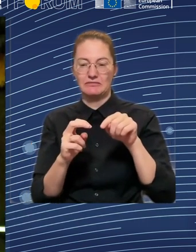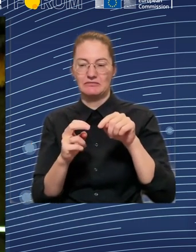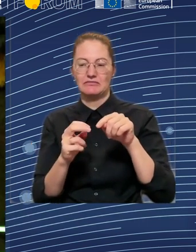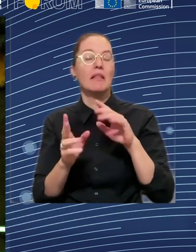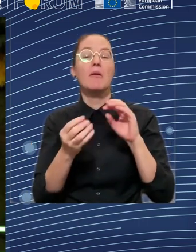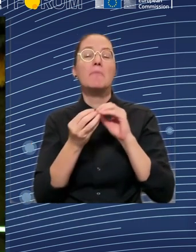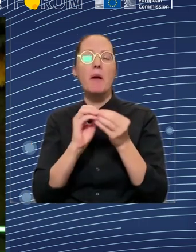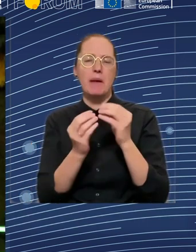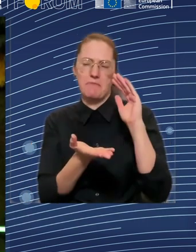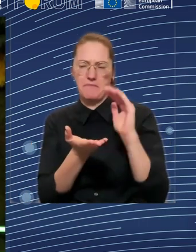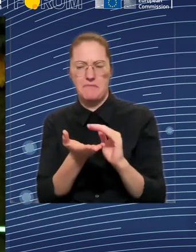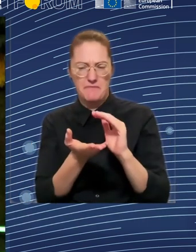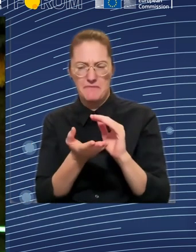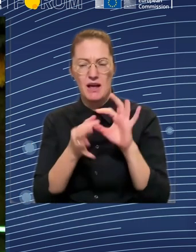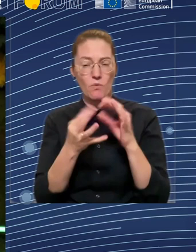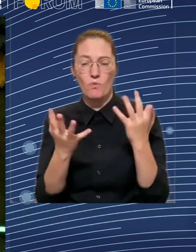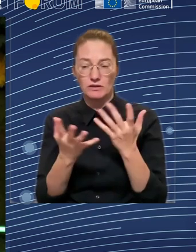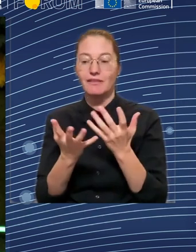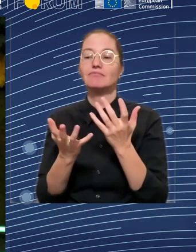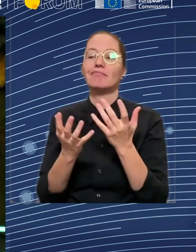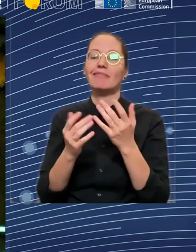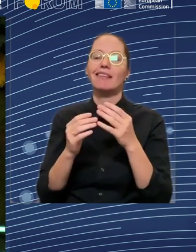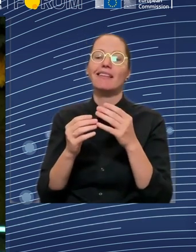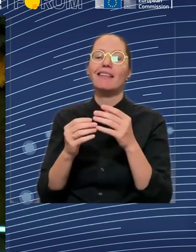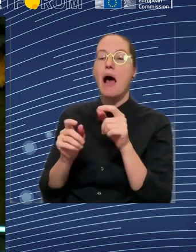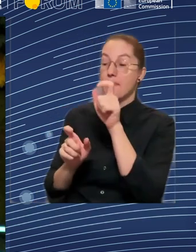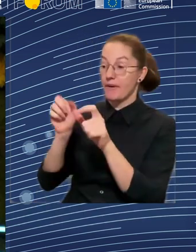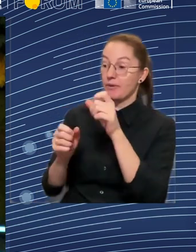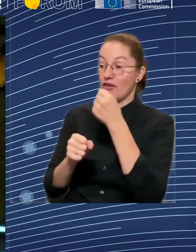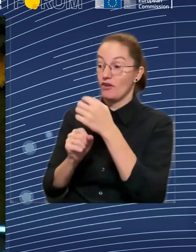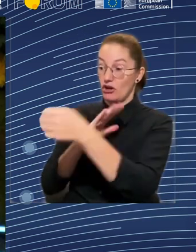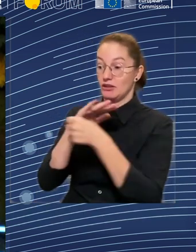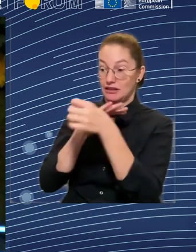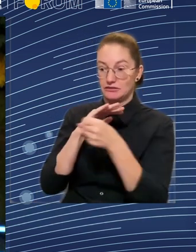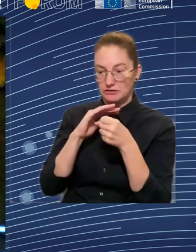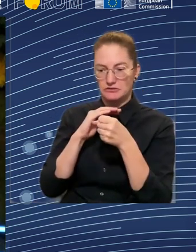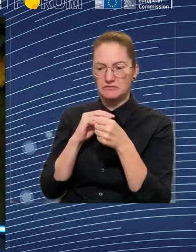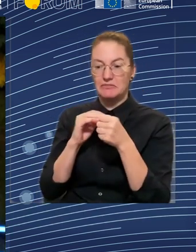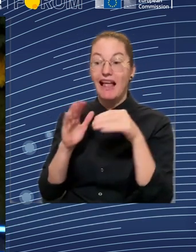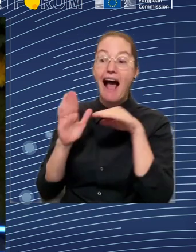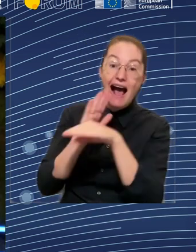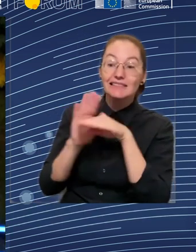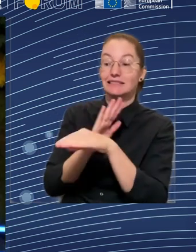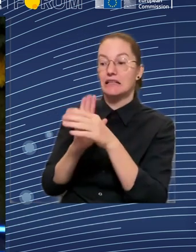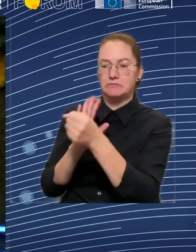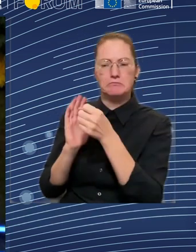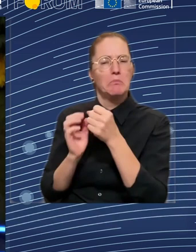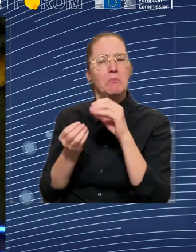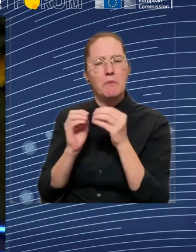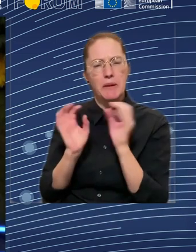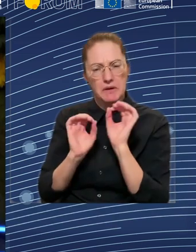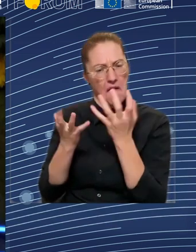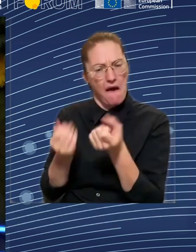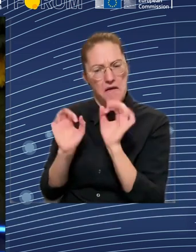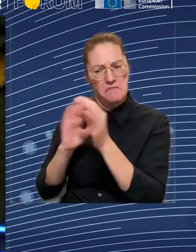welfare state under the principle of universalism and citizenship, right? It's more of a problem, it's my impression, in